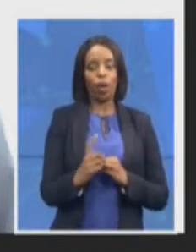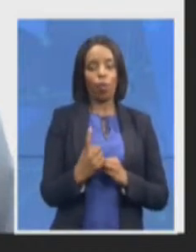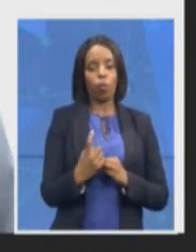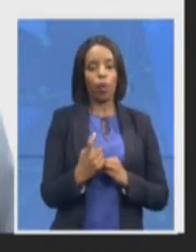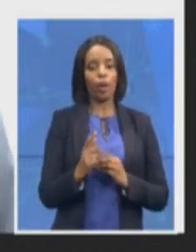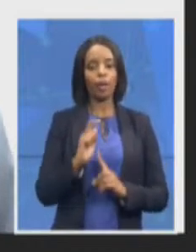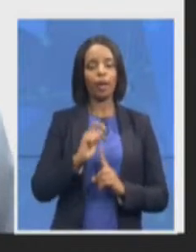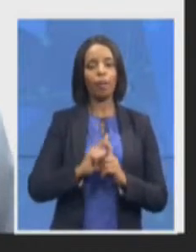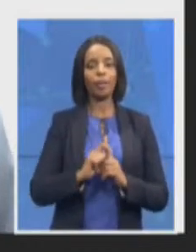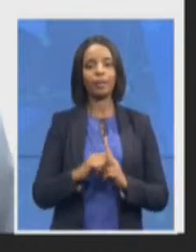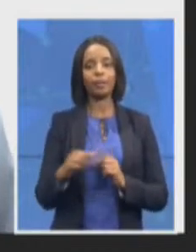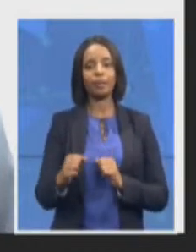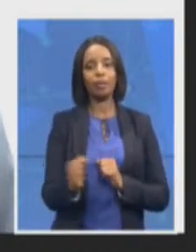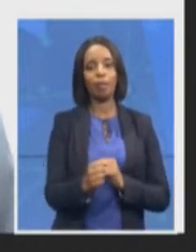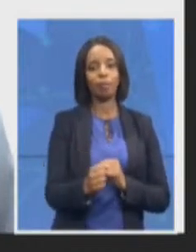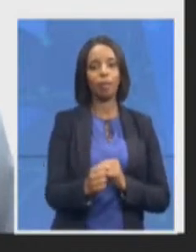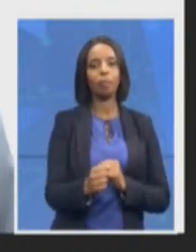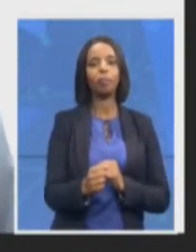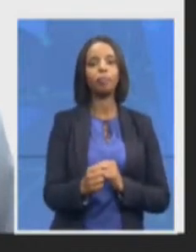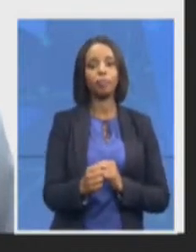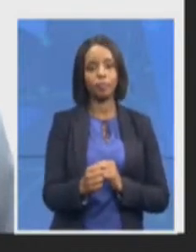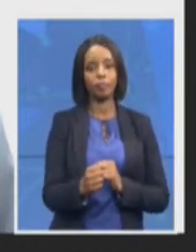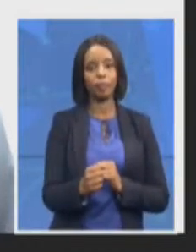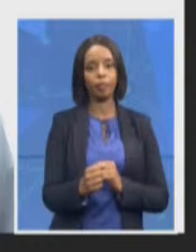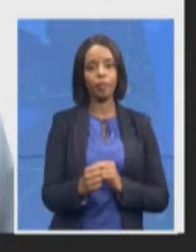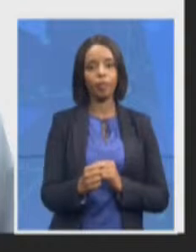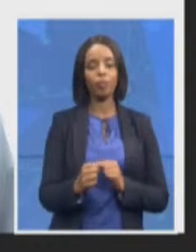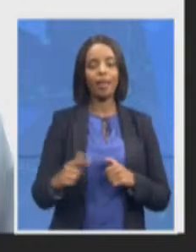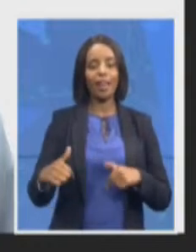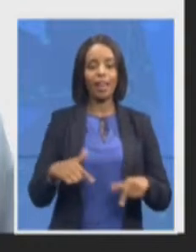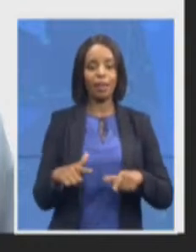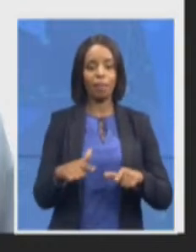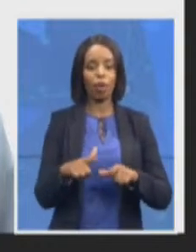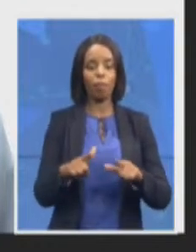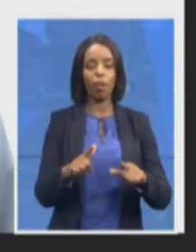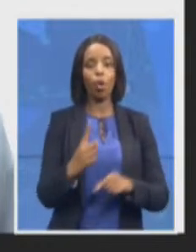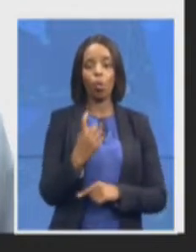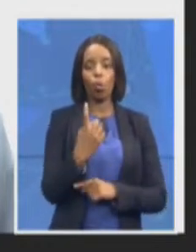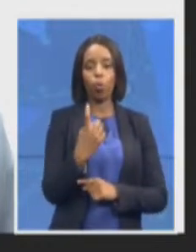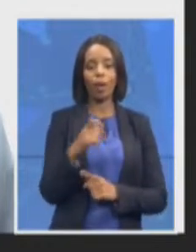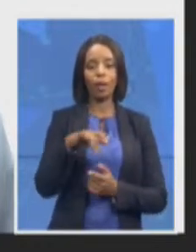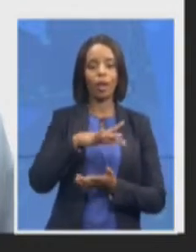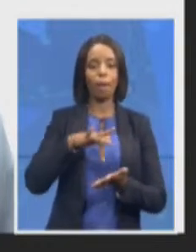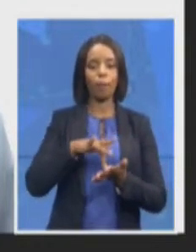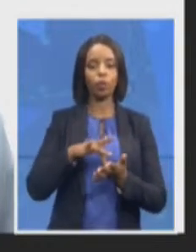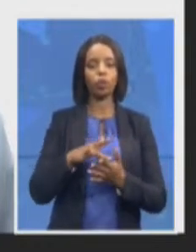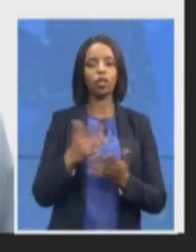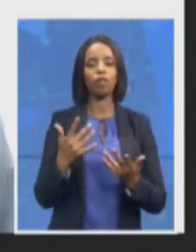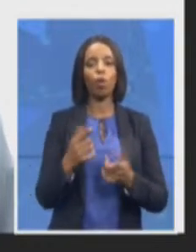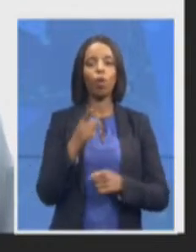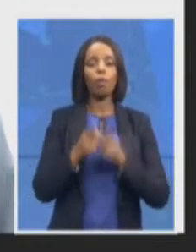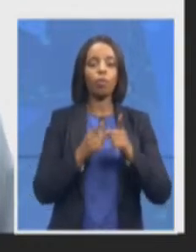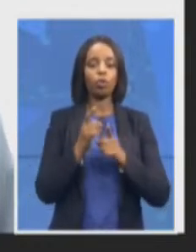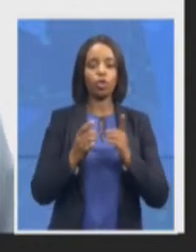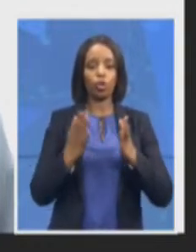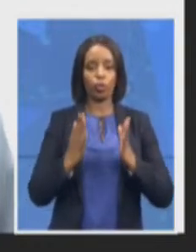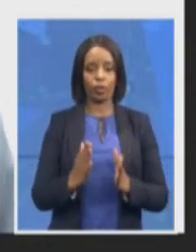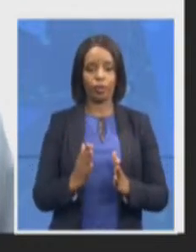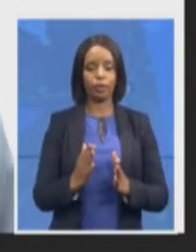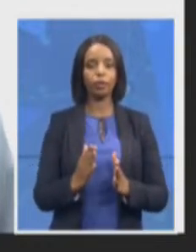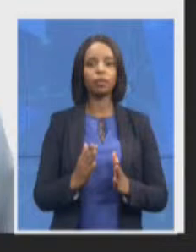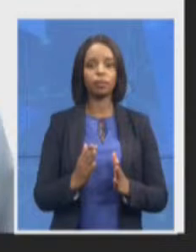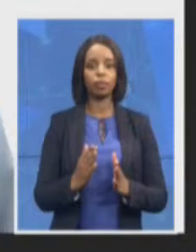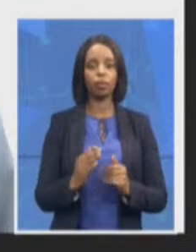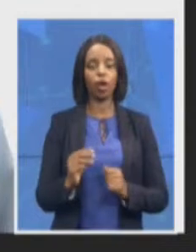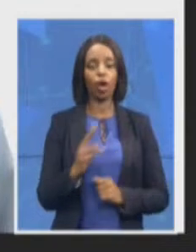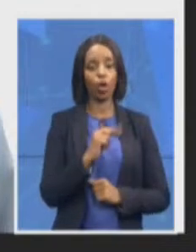in Limpopo we have one post one one of those posts have been filled northern cape one post that post must